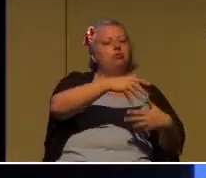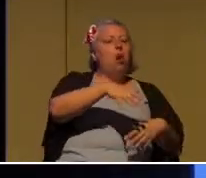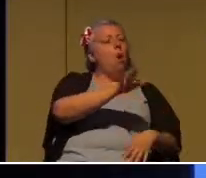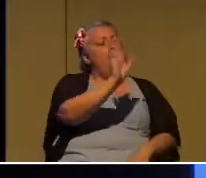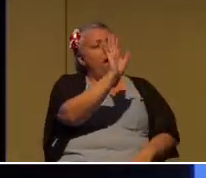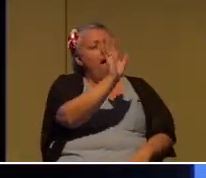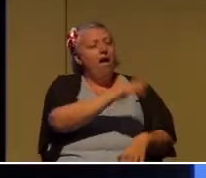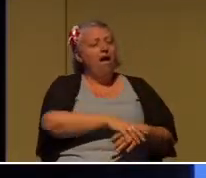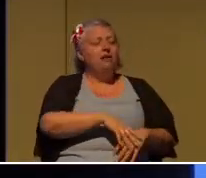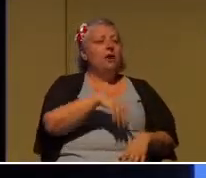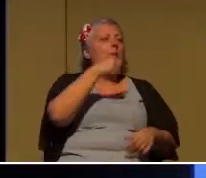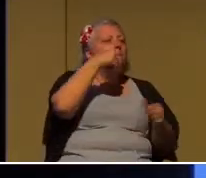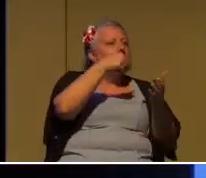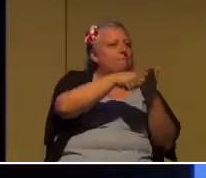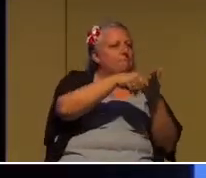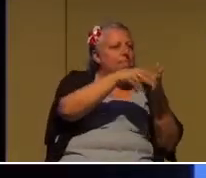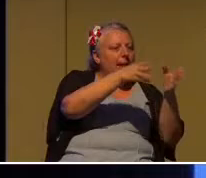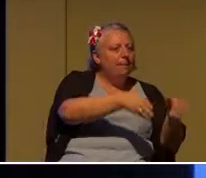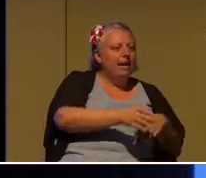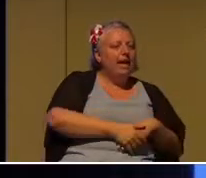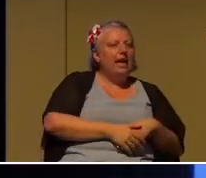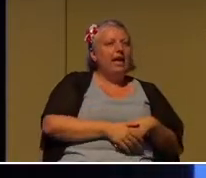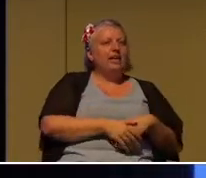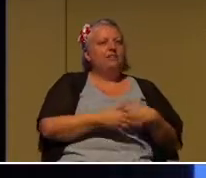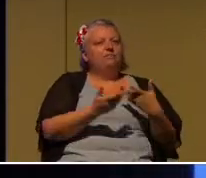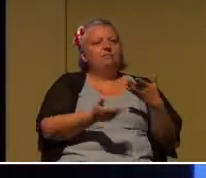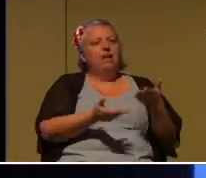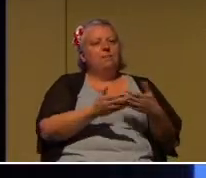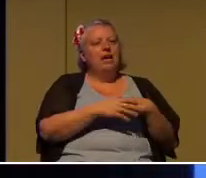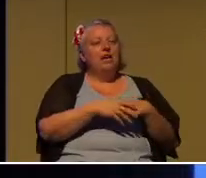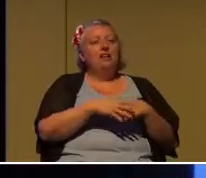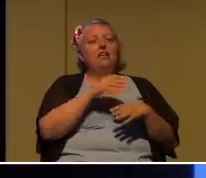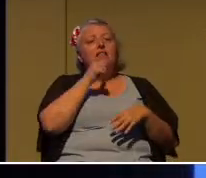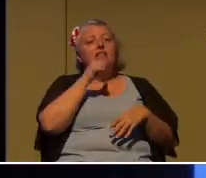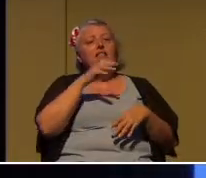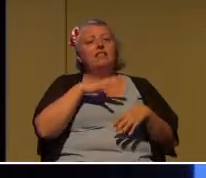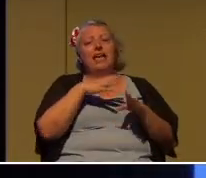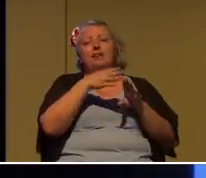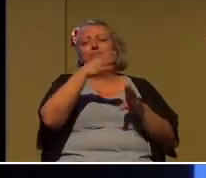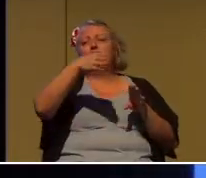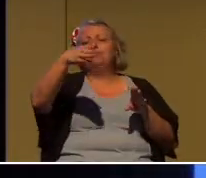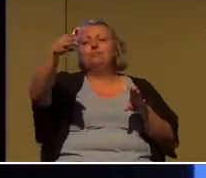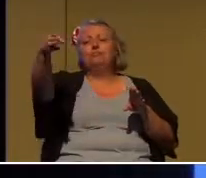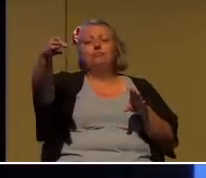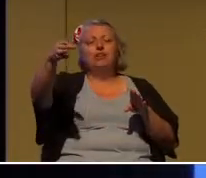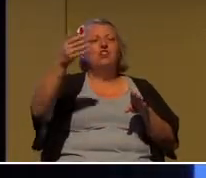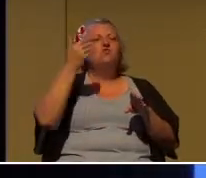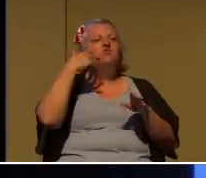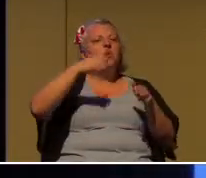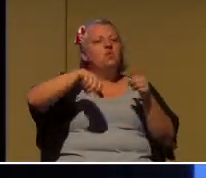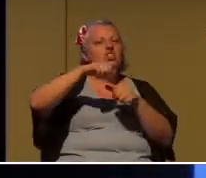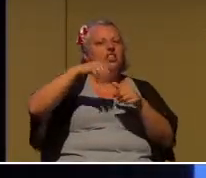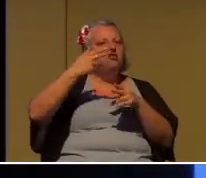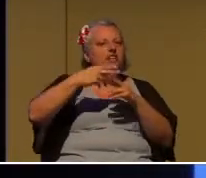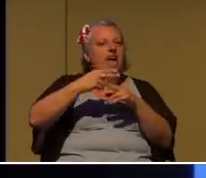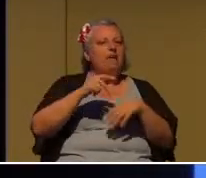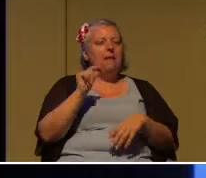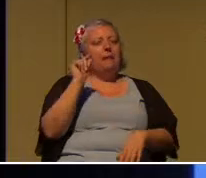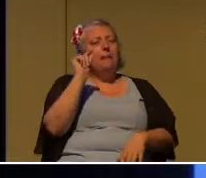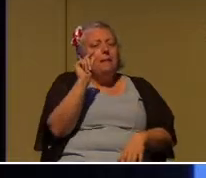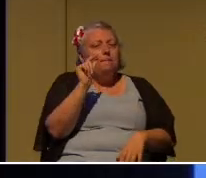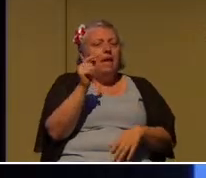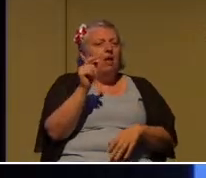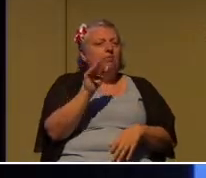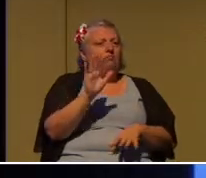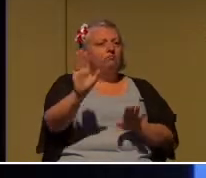It may be your mailman, it may be your neighbor down the street, you know each other's names, maybe a little bit about your jobs, but that's